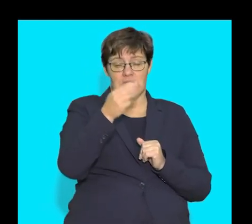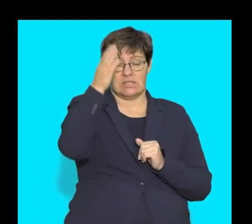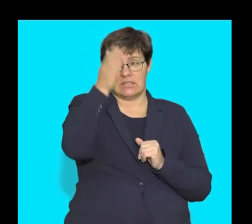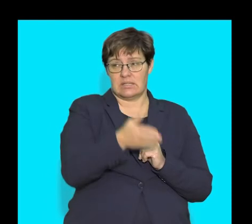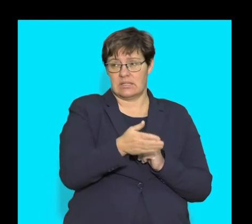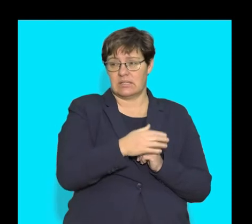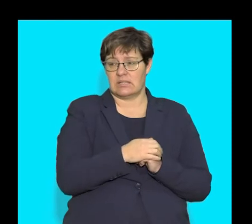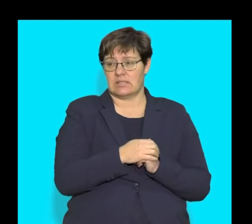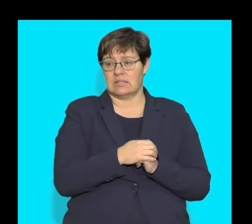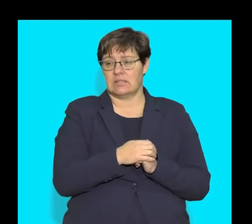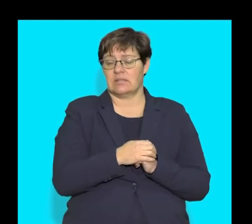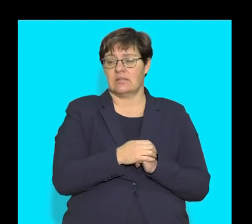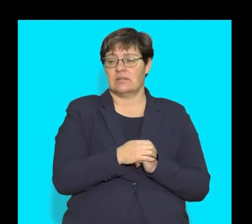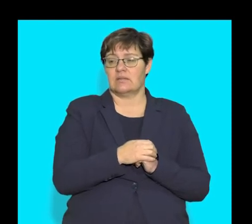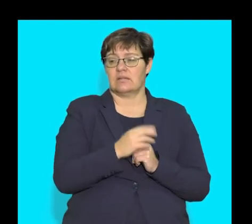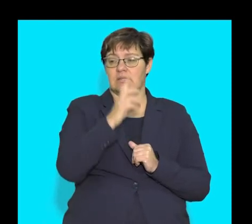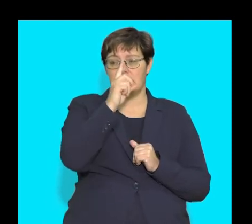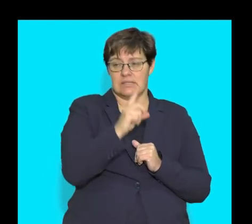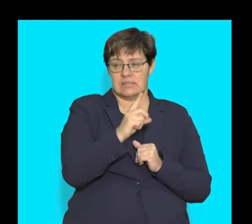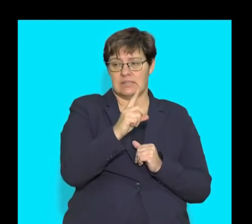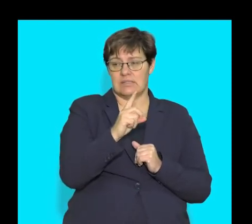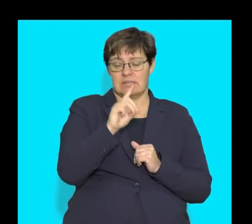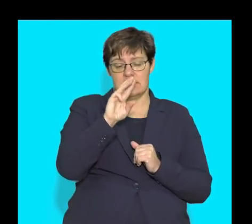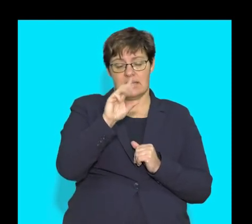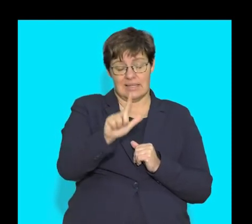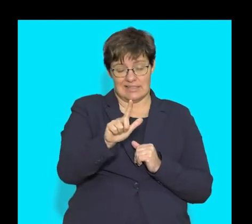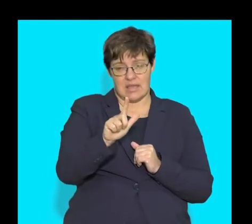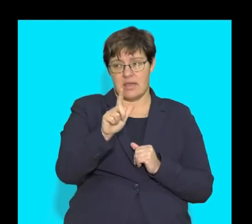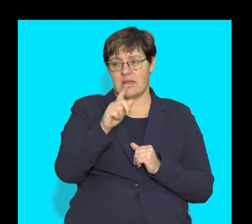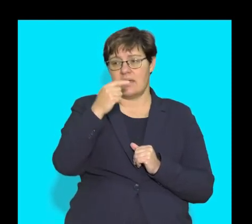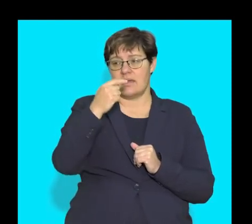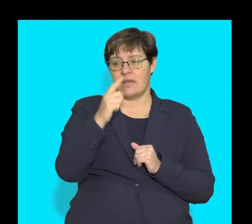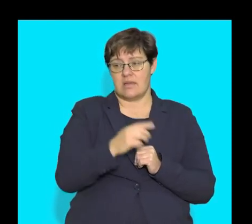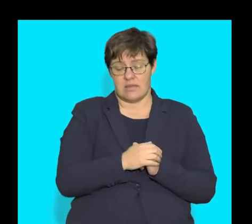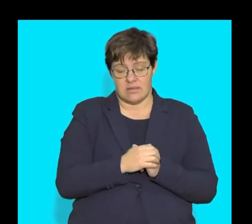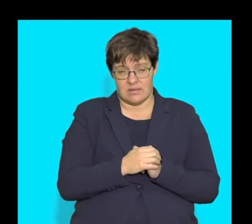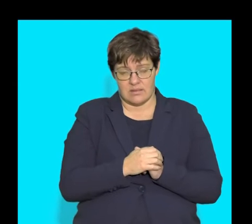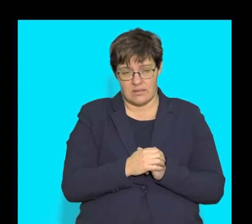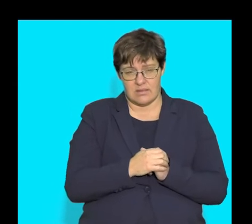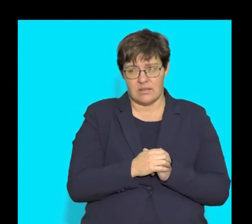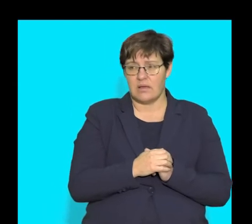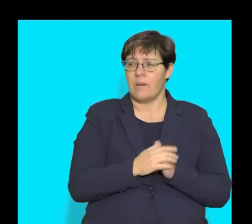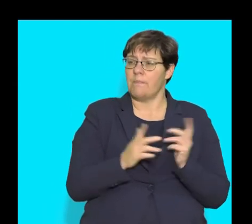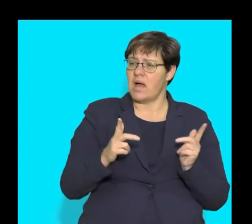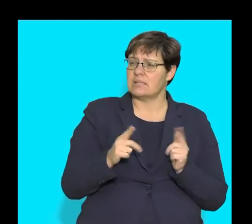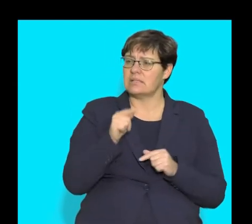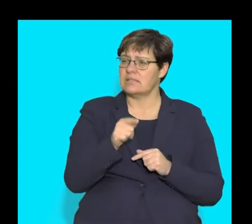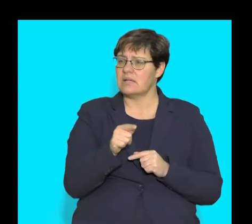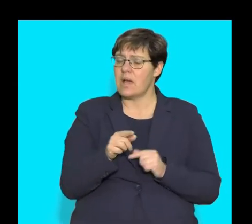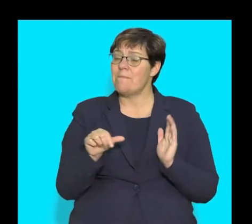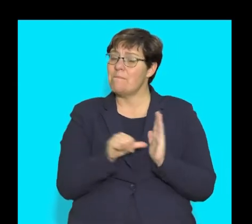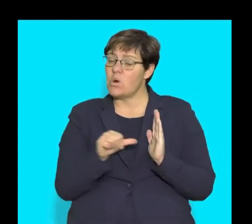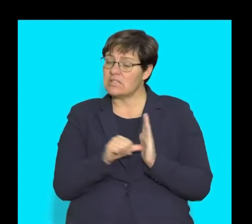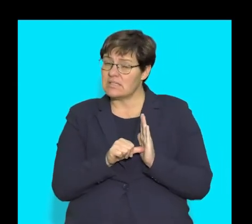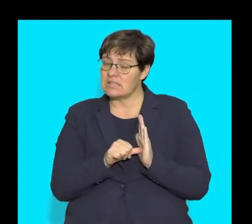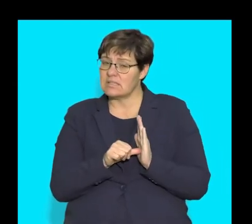is 300 milligrams per deciliter. It might not make sense to you, the unit, but it's important